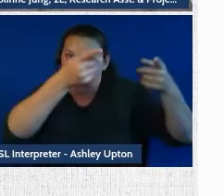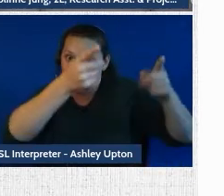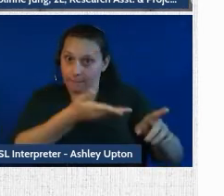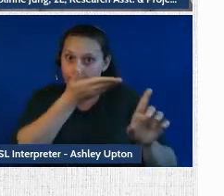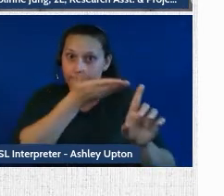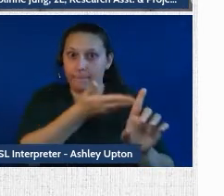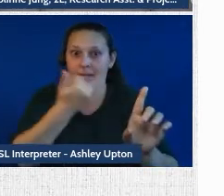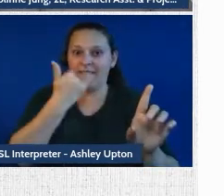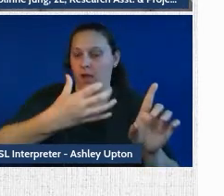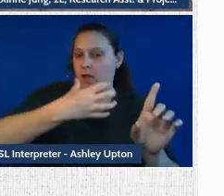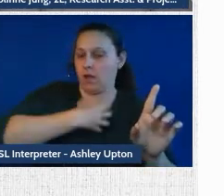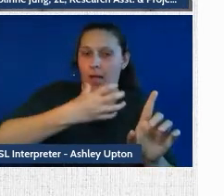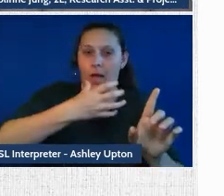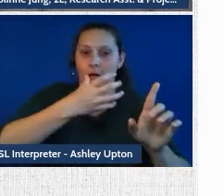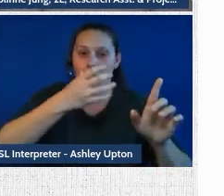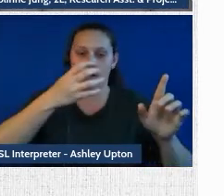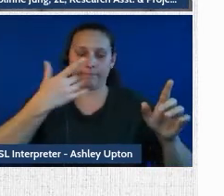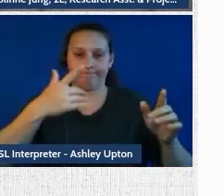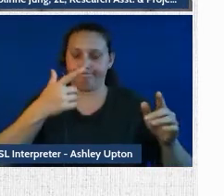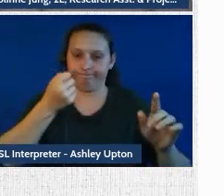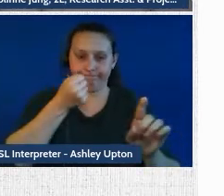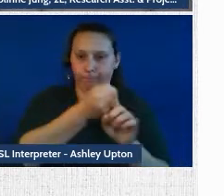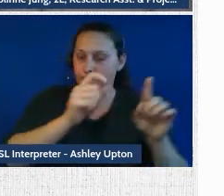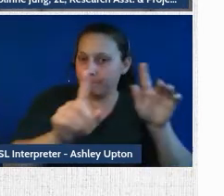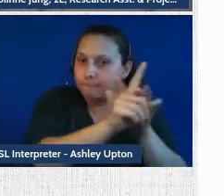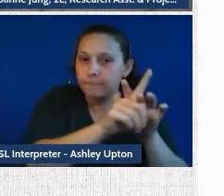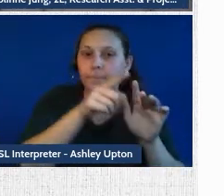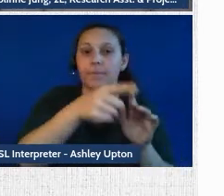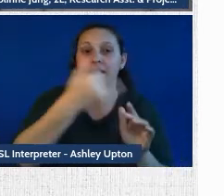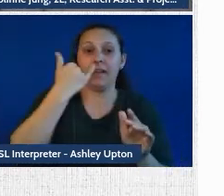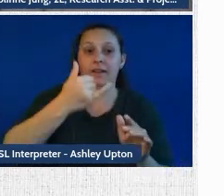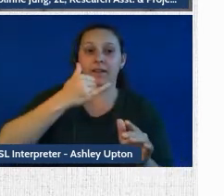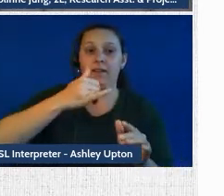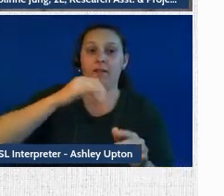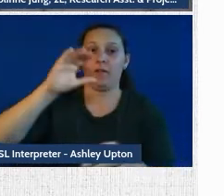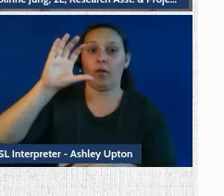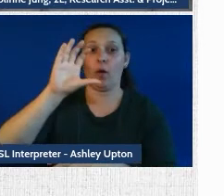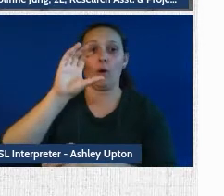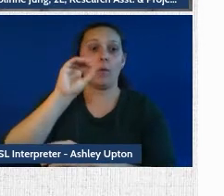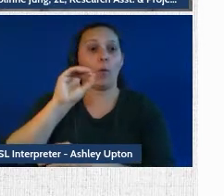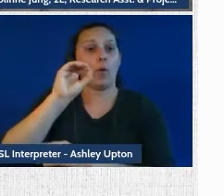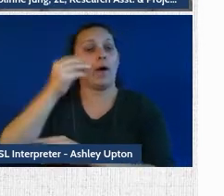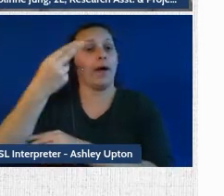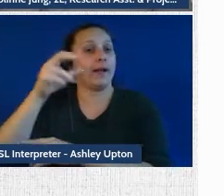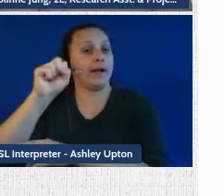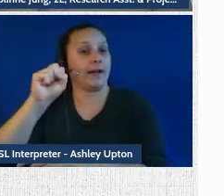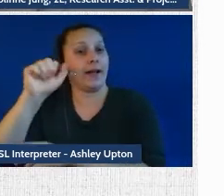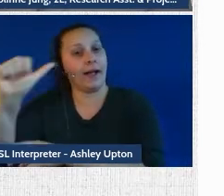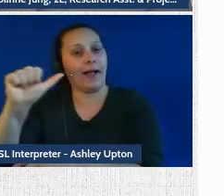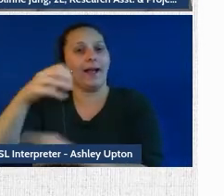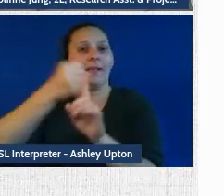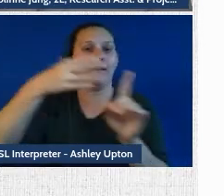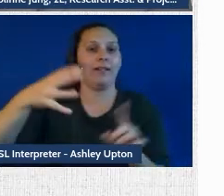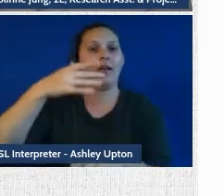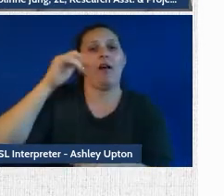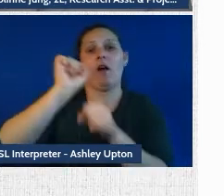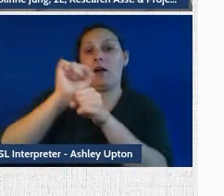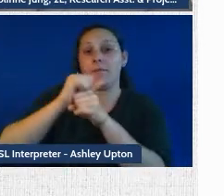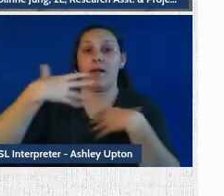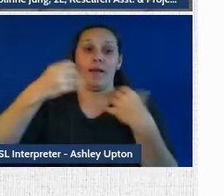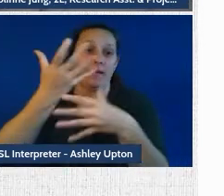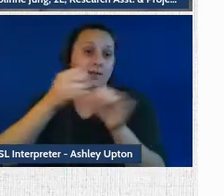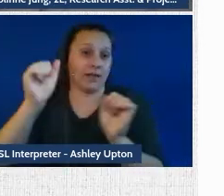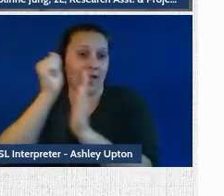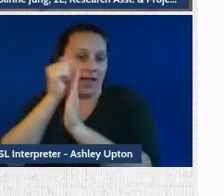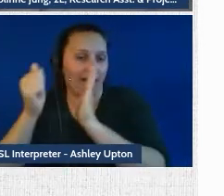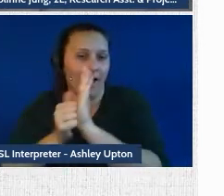complaint or incident, according to the Occupational Health and Safety Act, an employer shall ensure that investigation is conducted that is appropriate